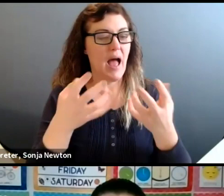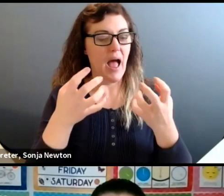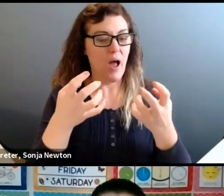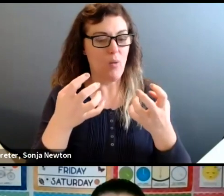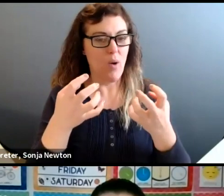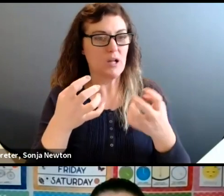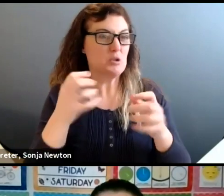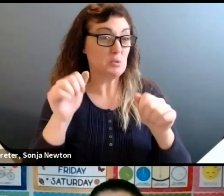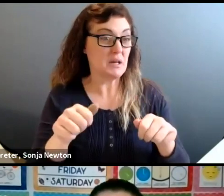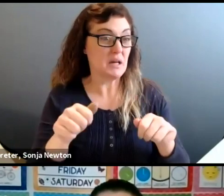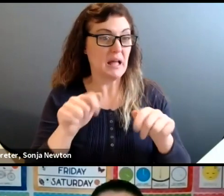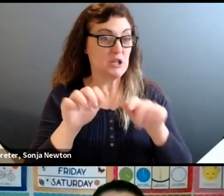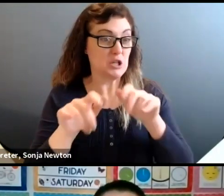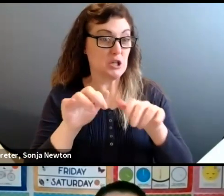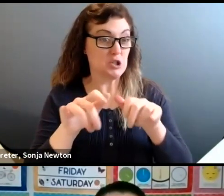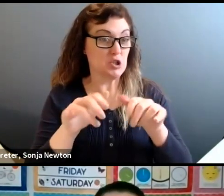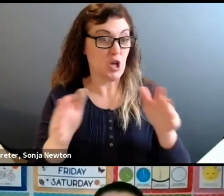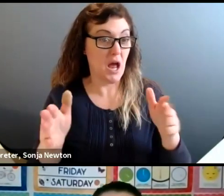chat as well.